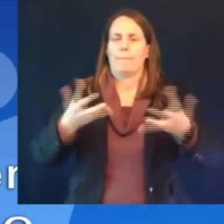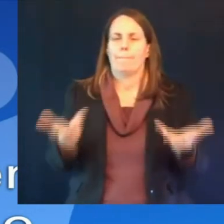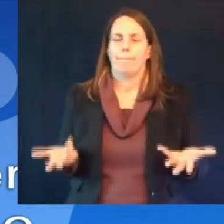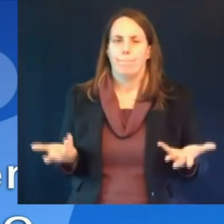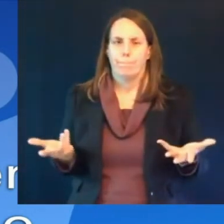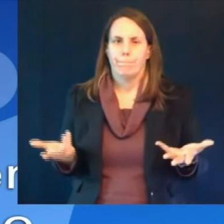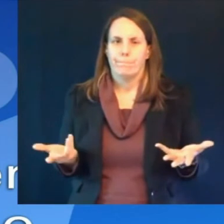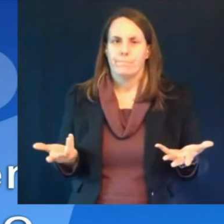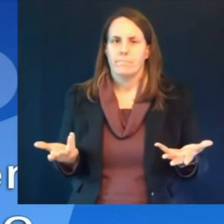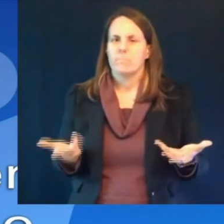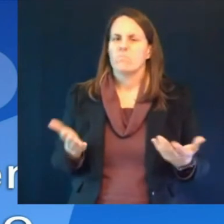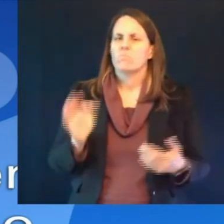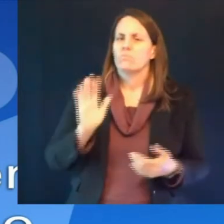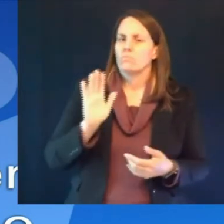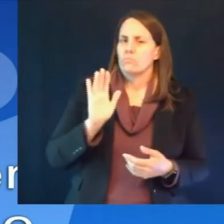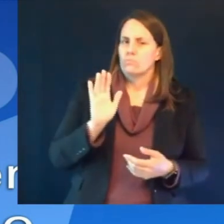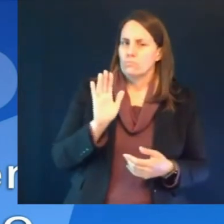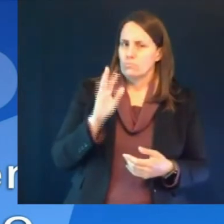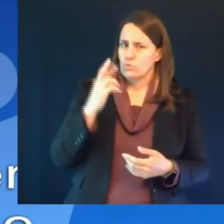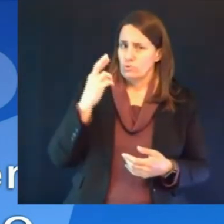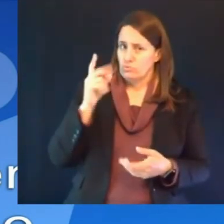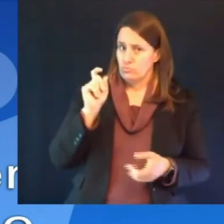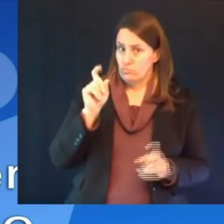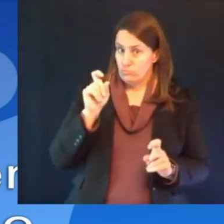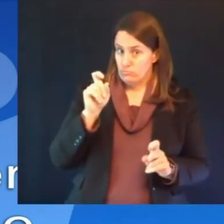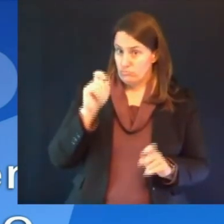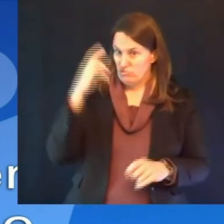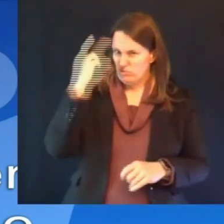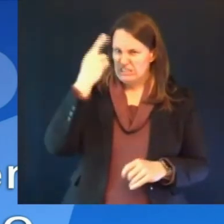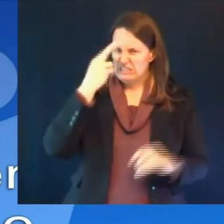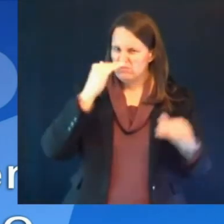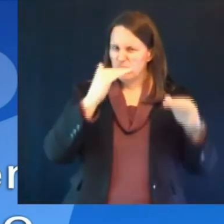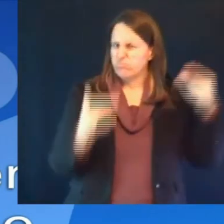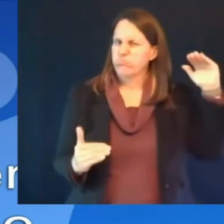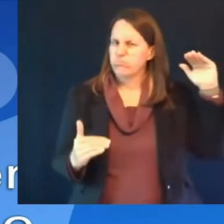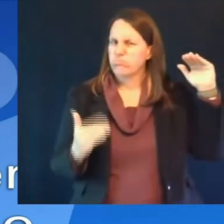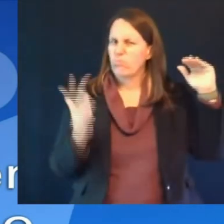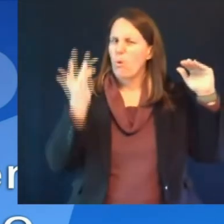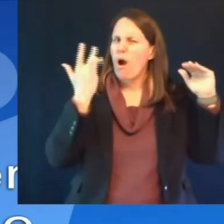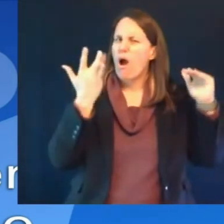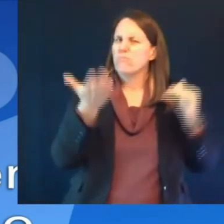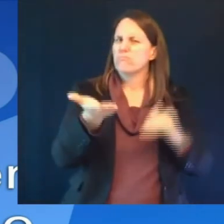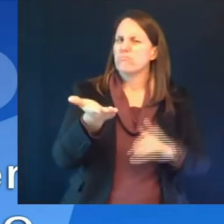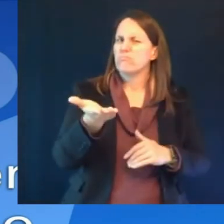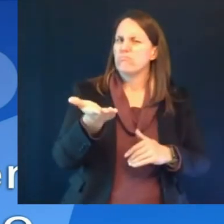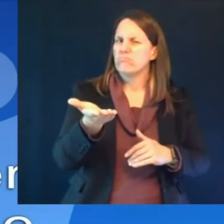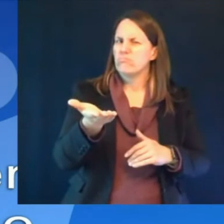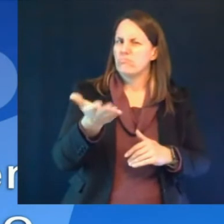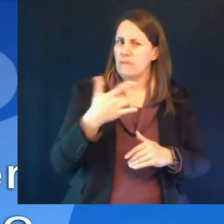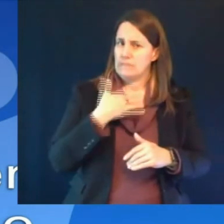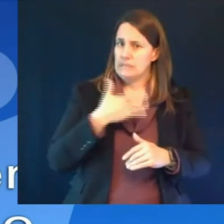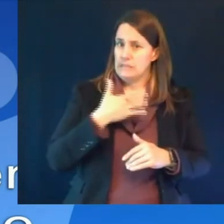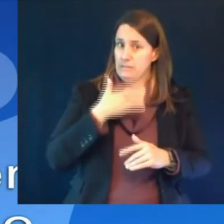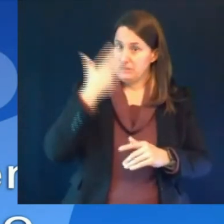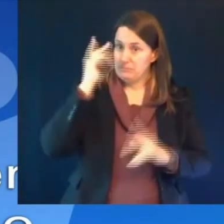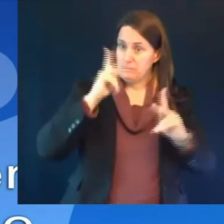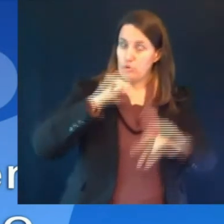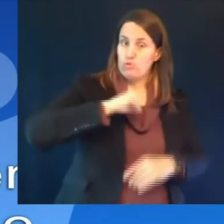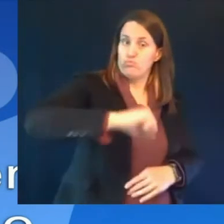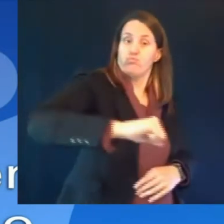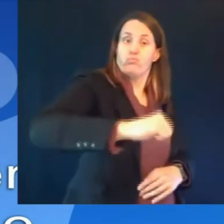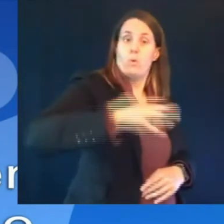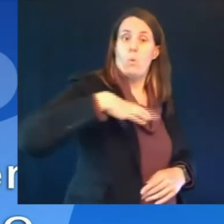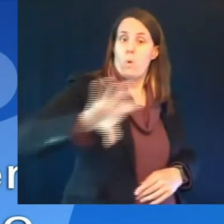reasons for such differences which is the vaccine hesitancy and what is dhs doing to try to close the gap